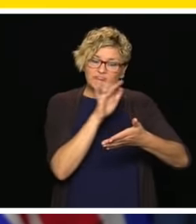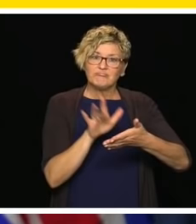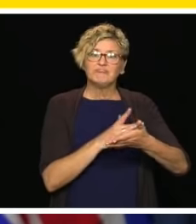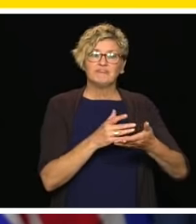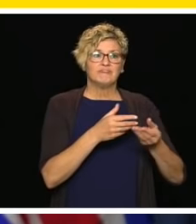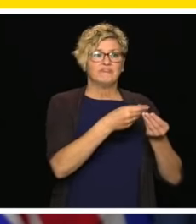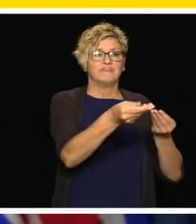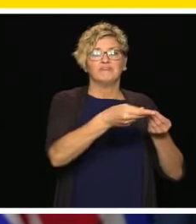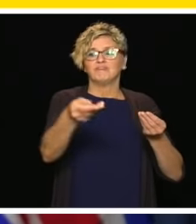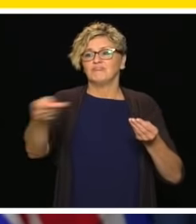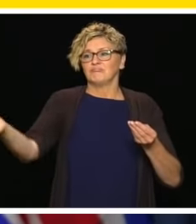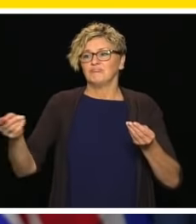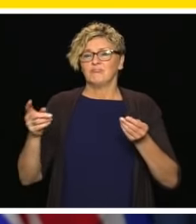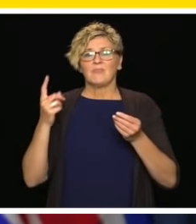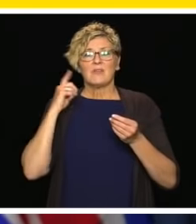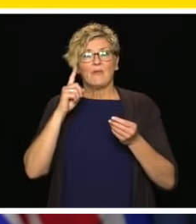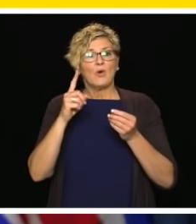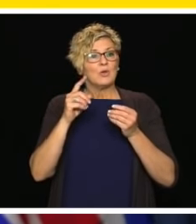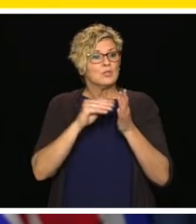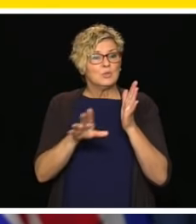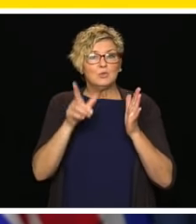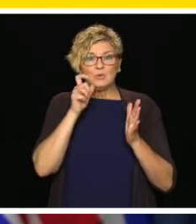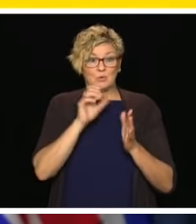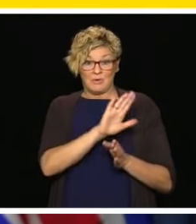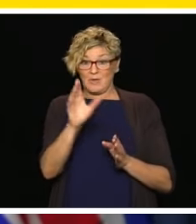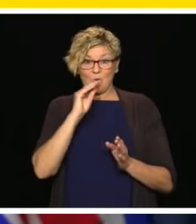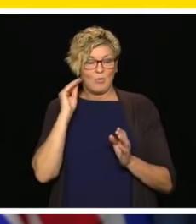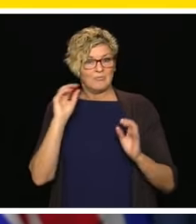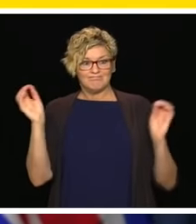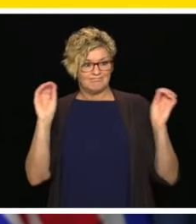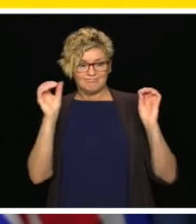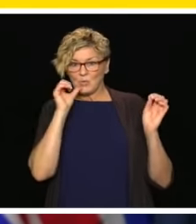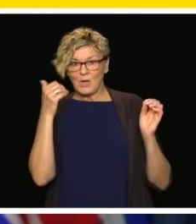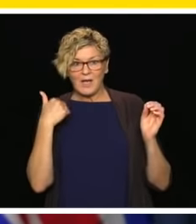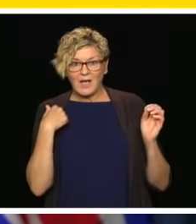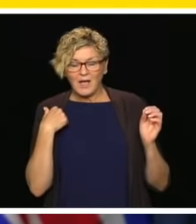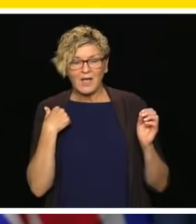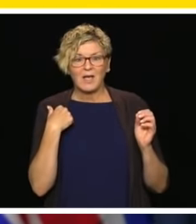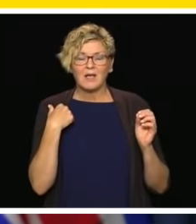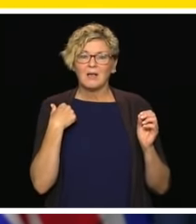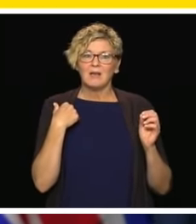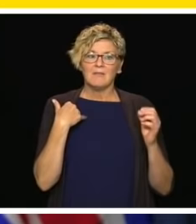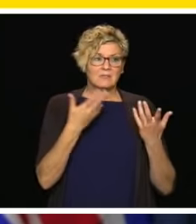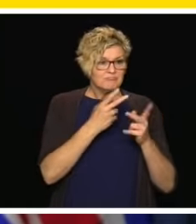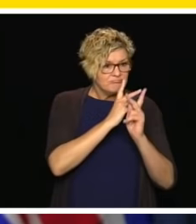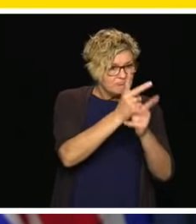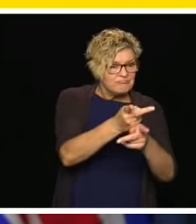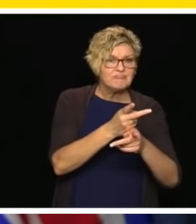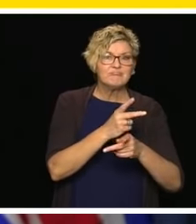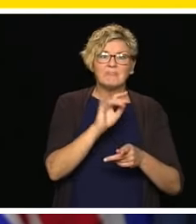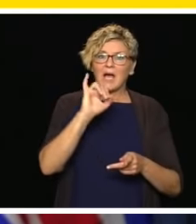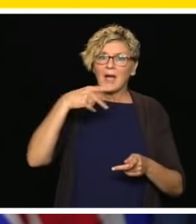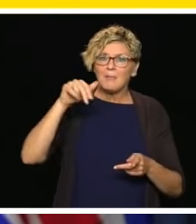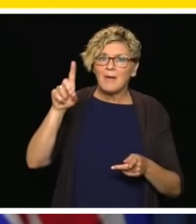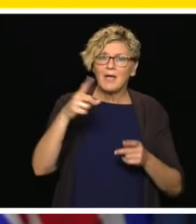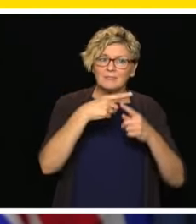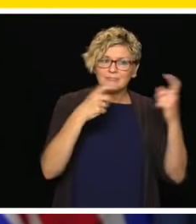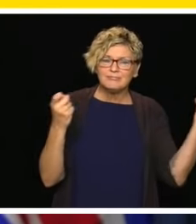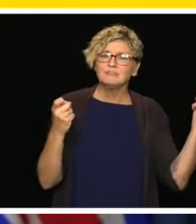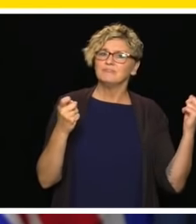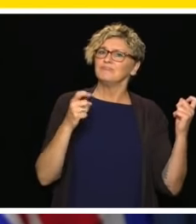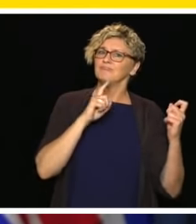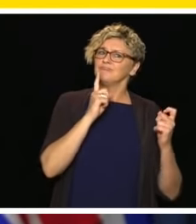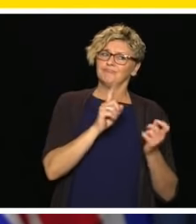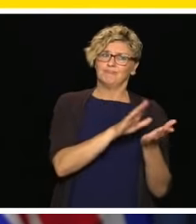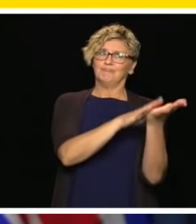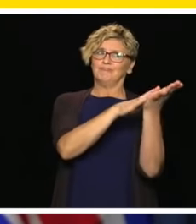don't have those things in their home and have a lending program for technology and iPads and those things has been up to the creativity, down